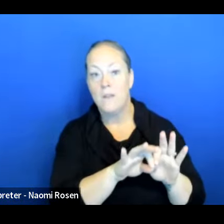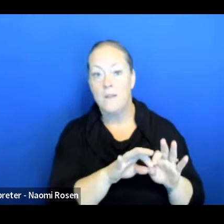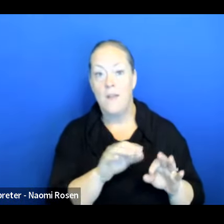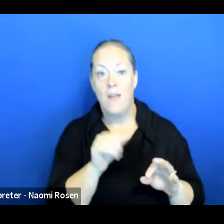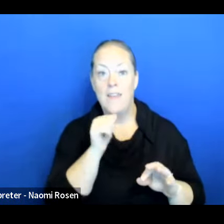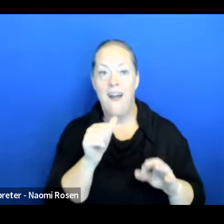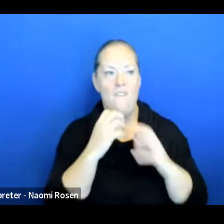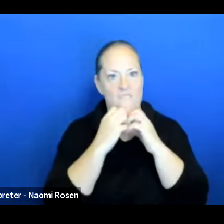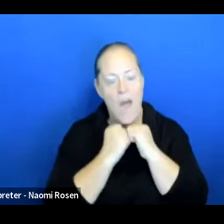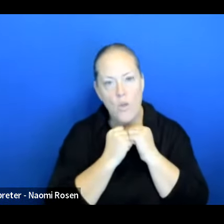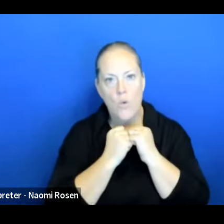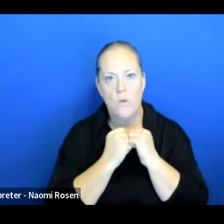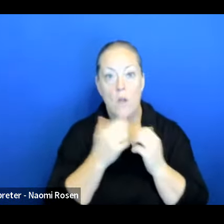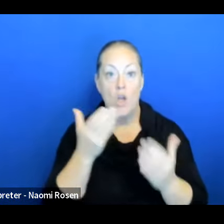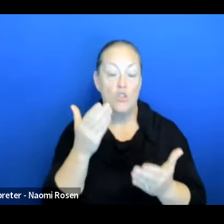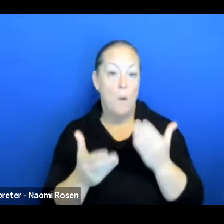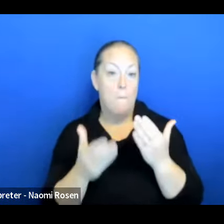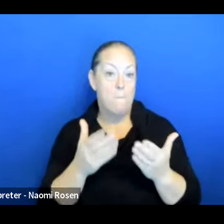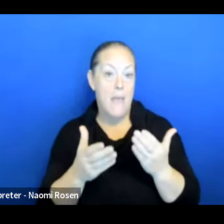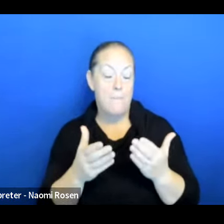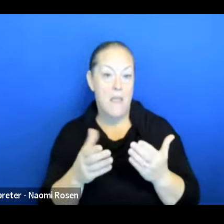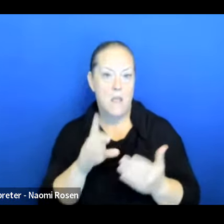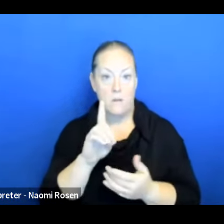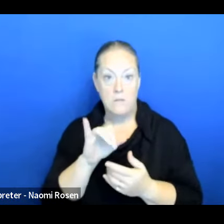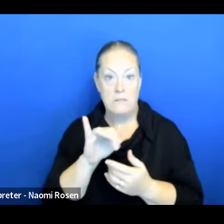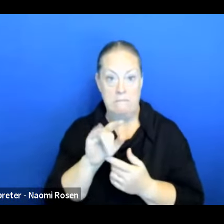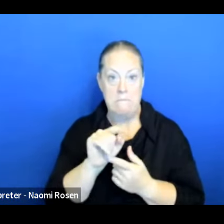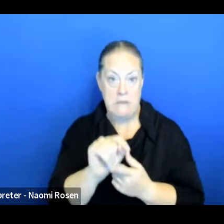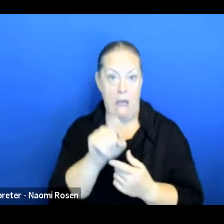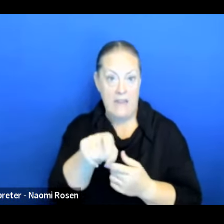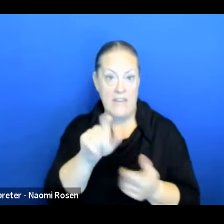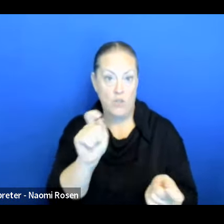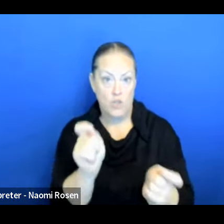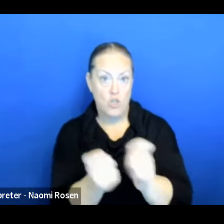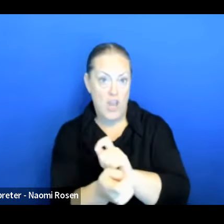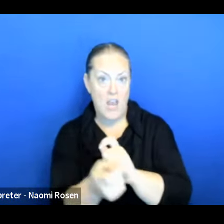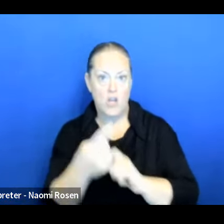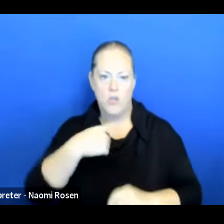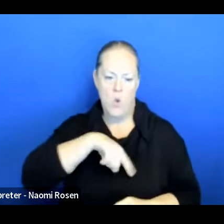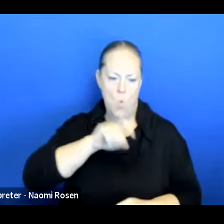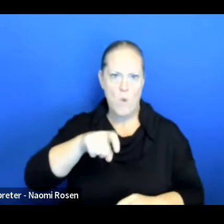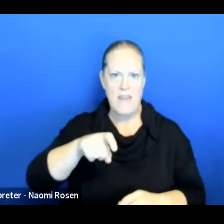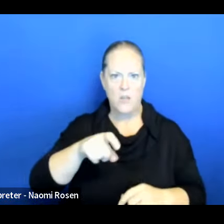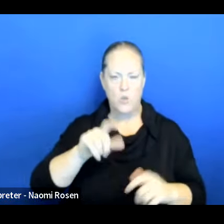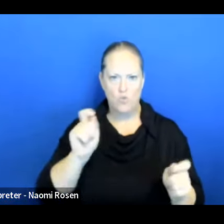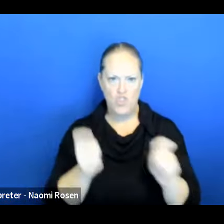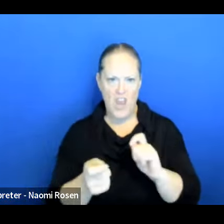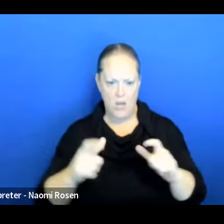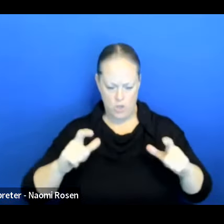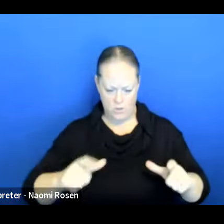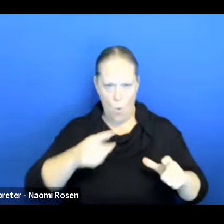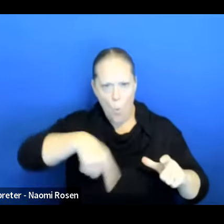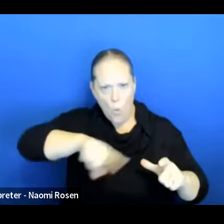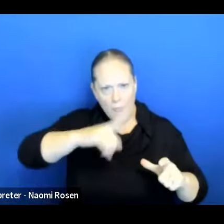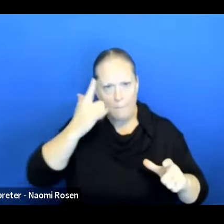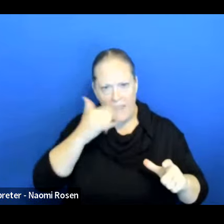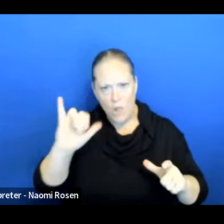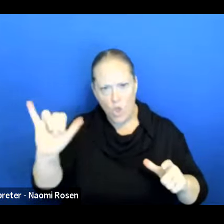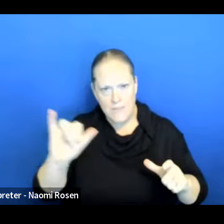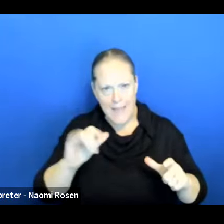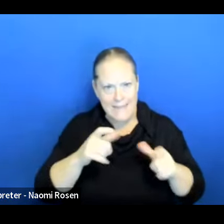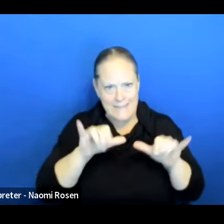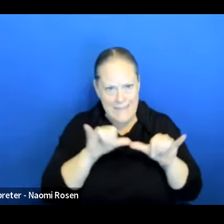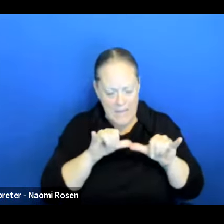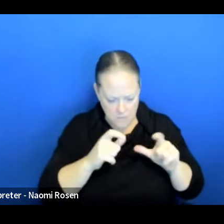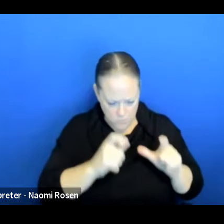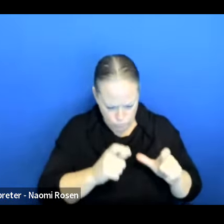the diet needs to change. We need to see a proportion plate. Uh, but the reality is again, with our